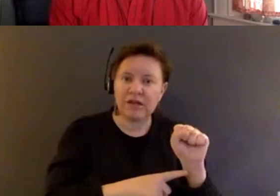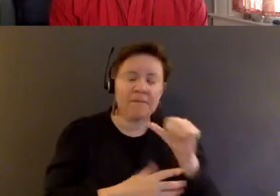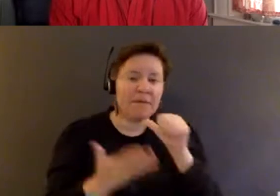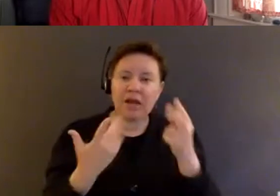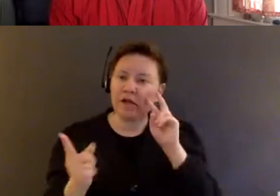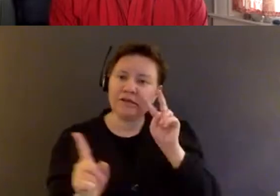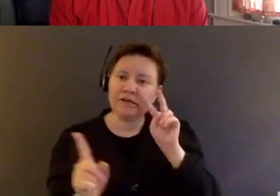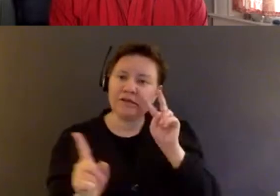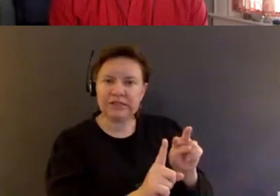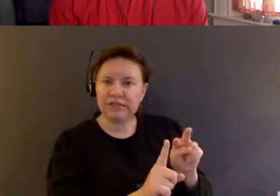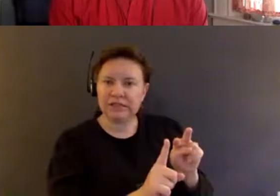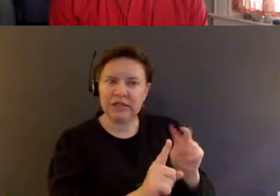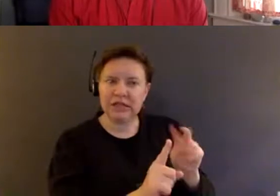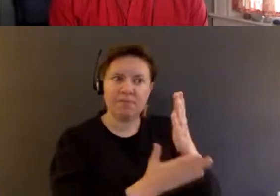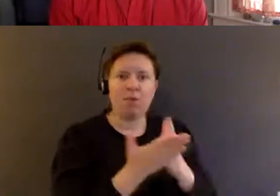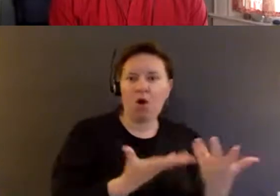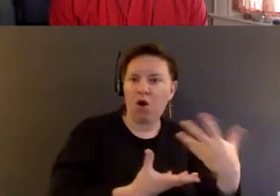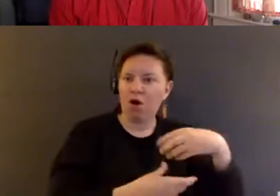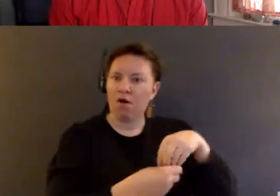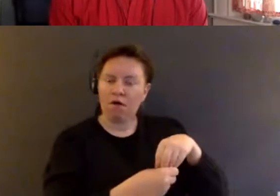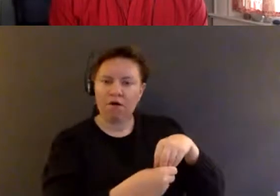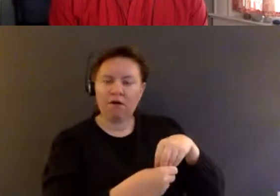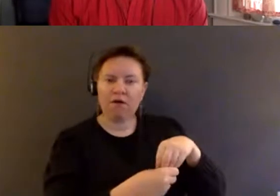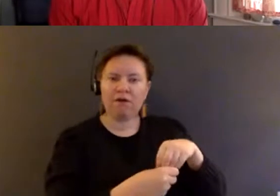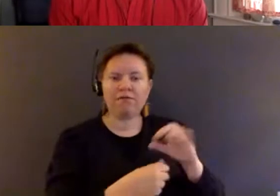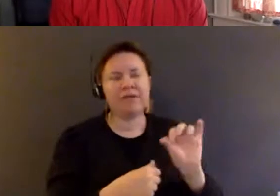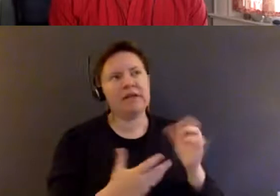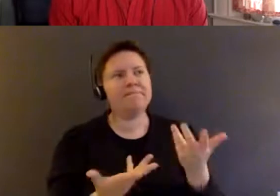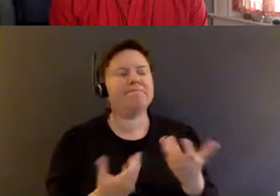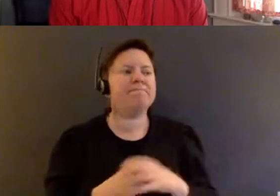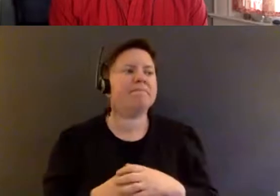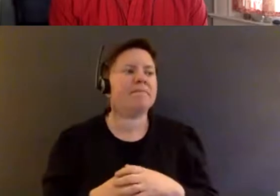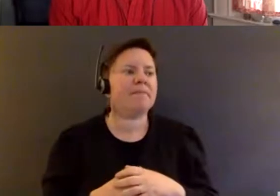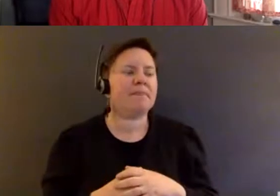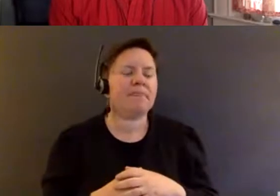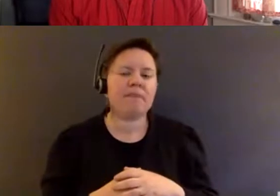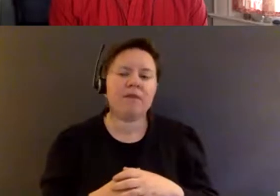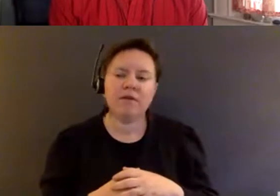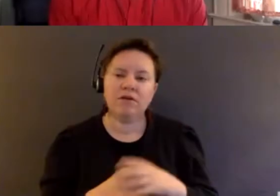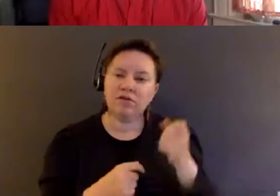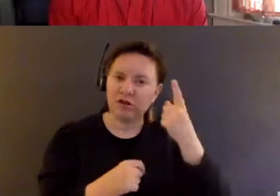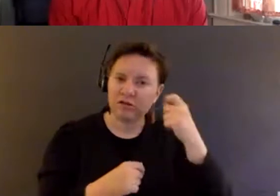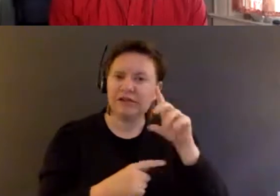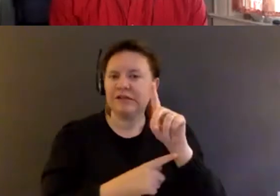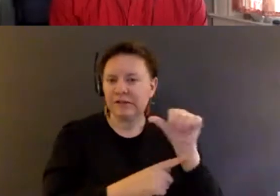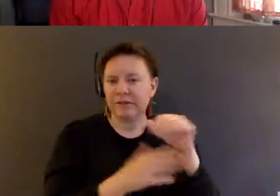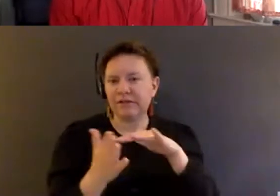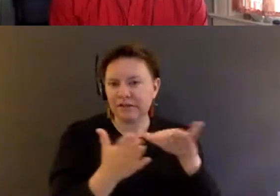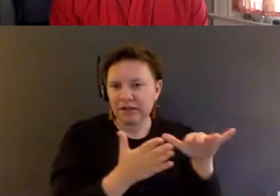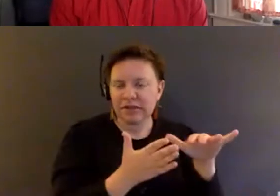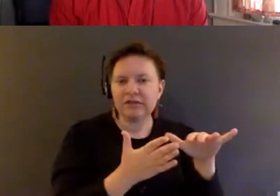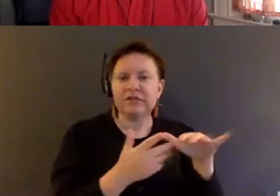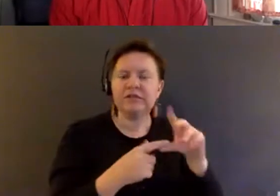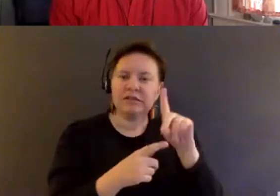as part of, you know, what we come to understand as disability studies, disability rights,